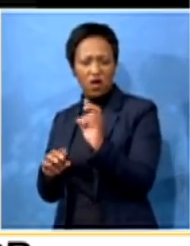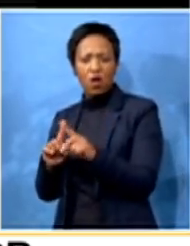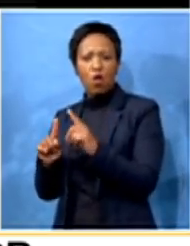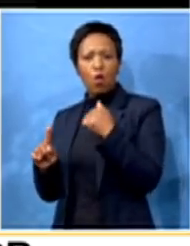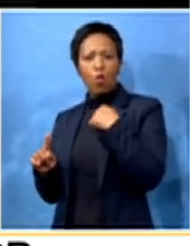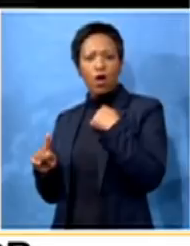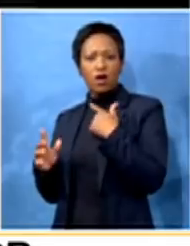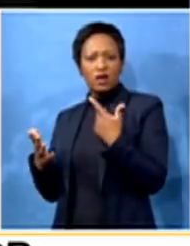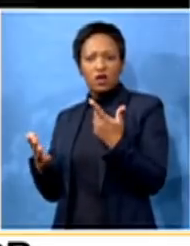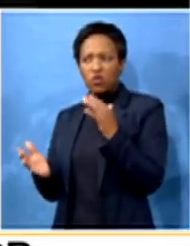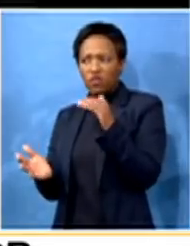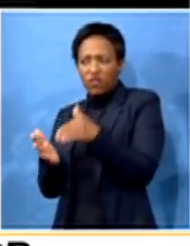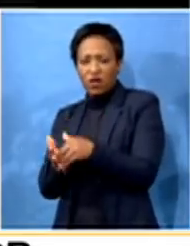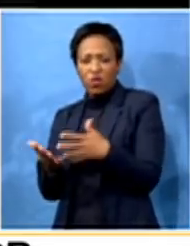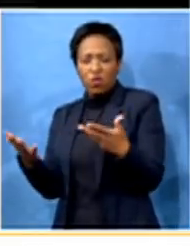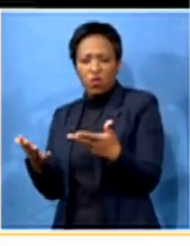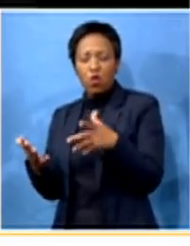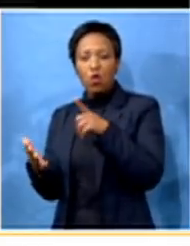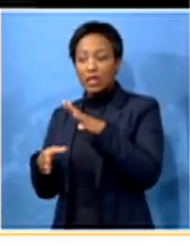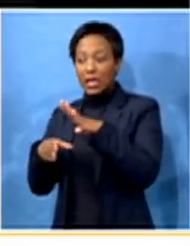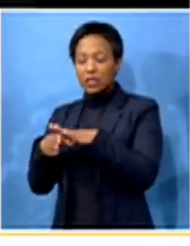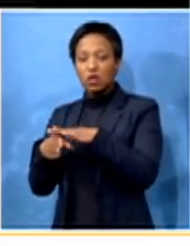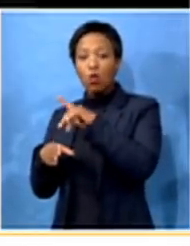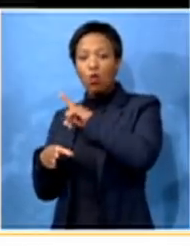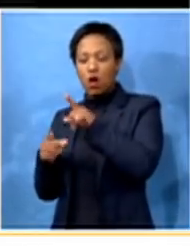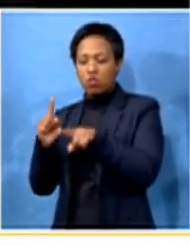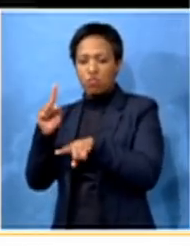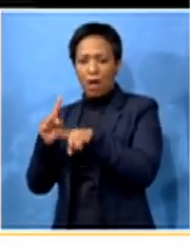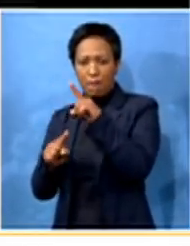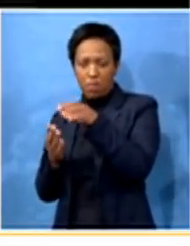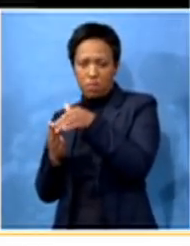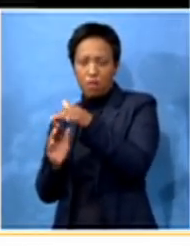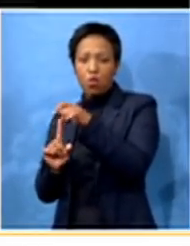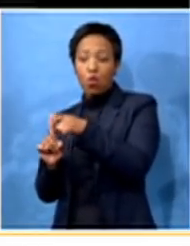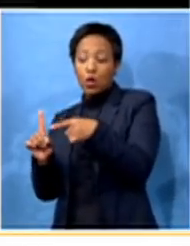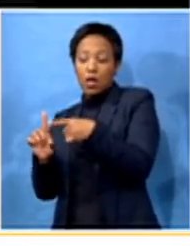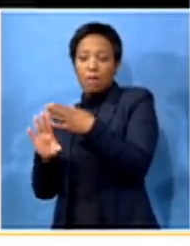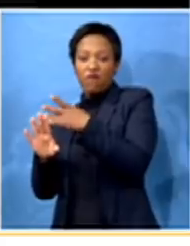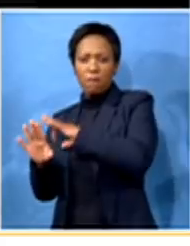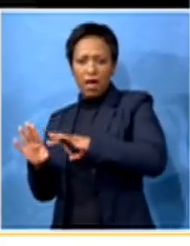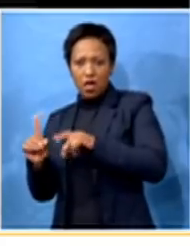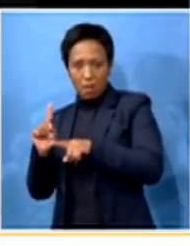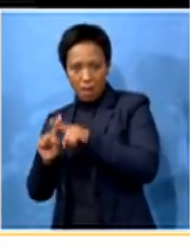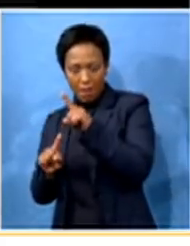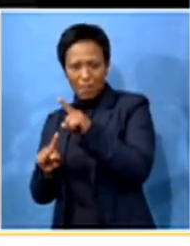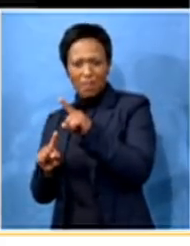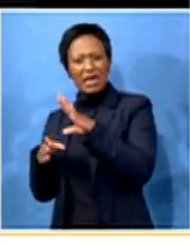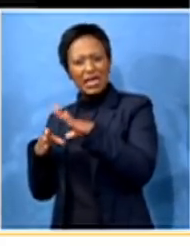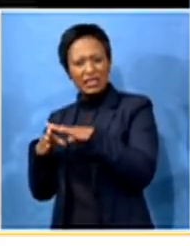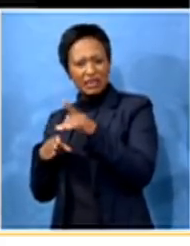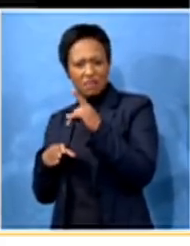arrived at the reasons for actually removing her as mayor. But the point is that you are